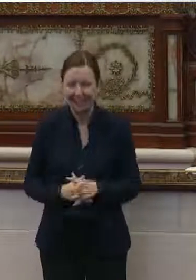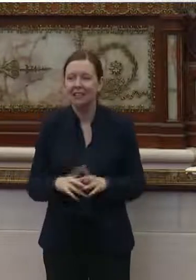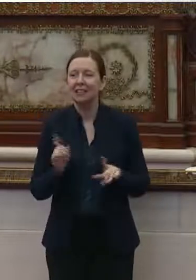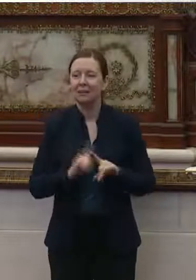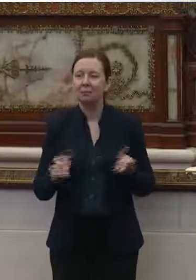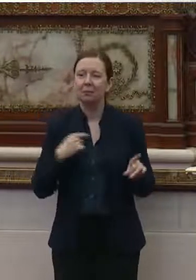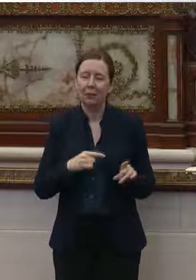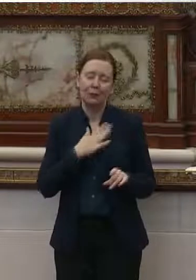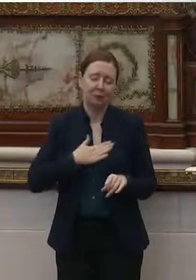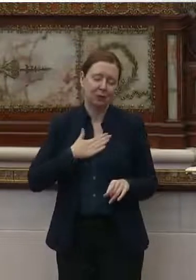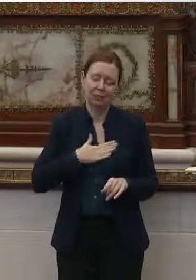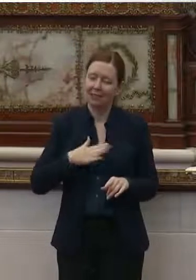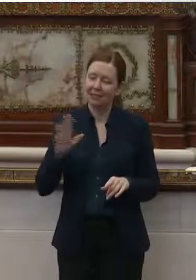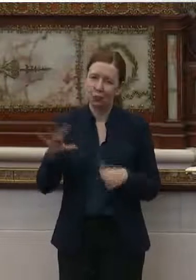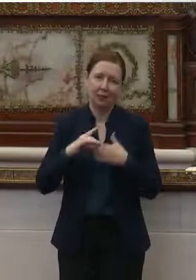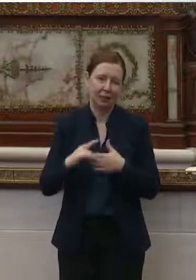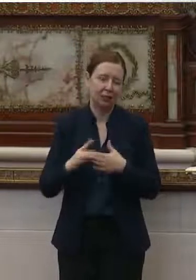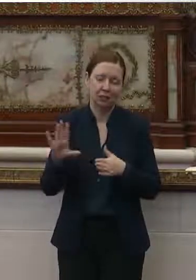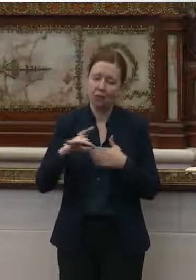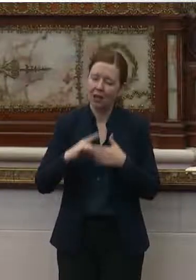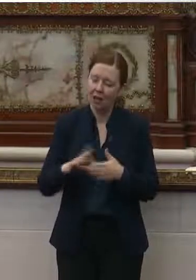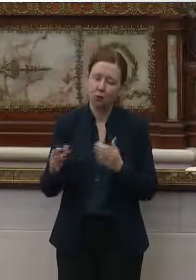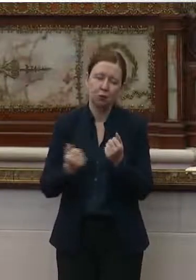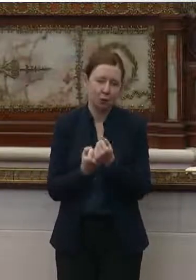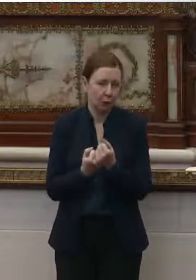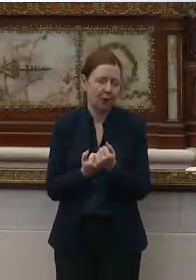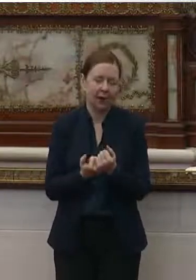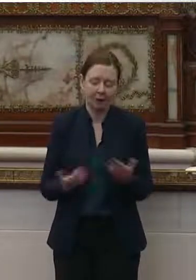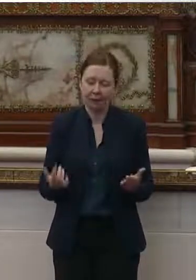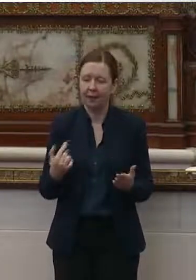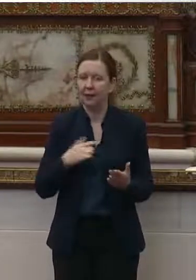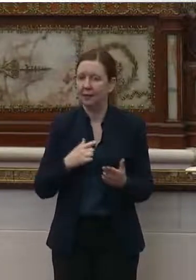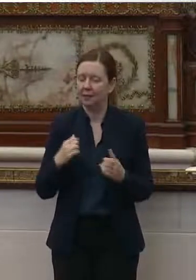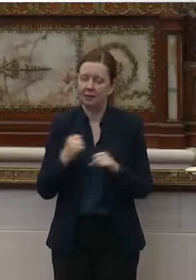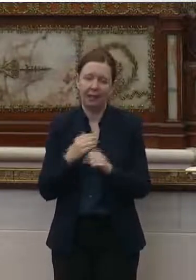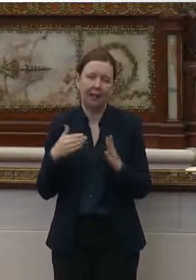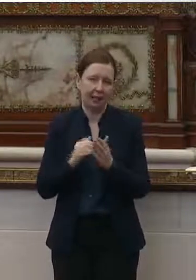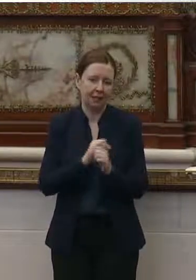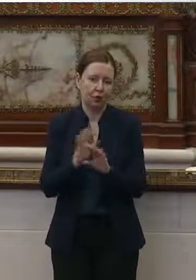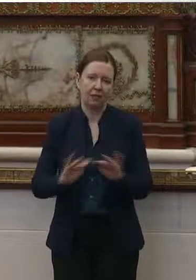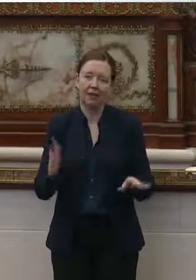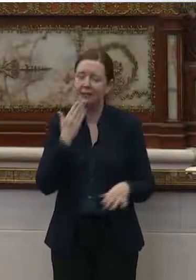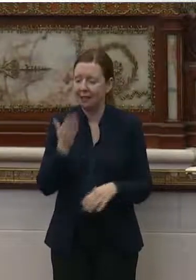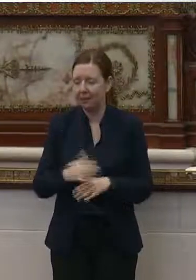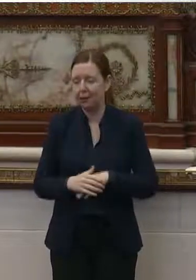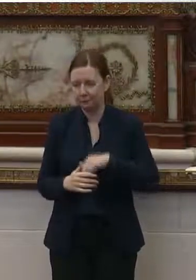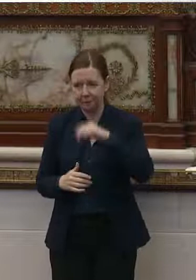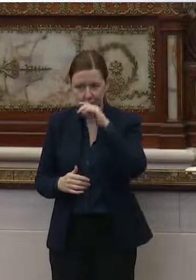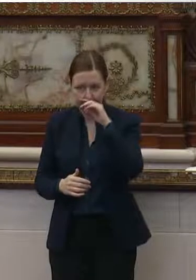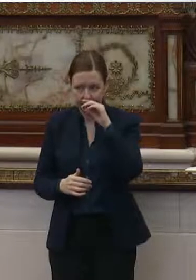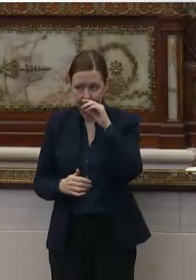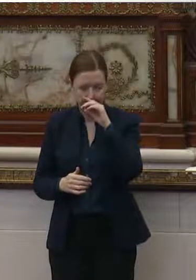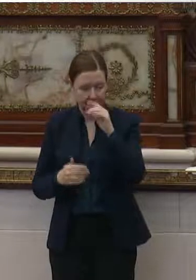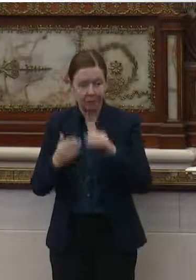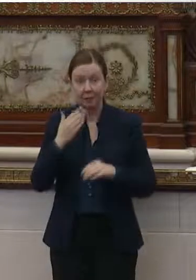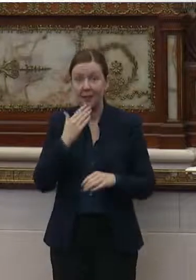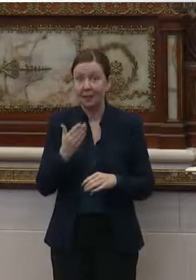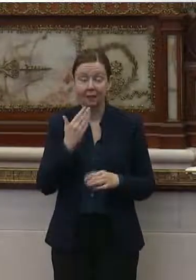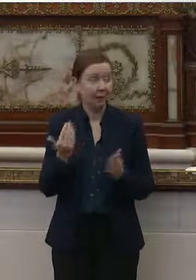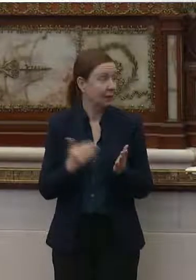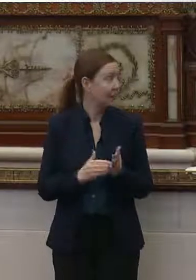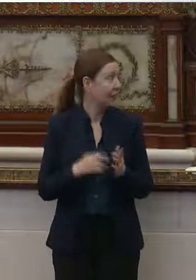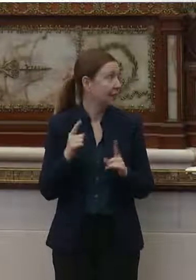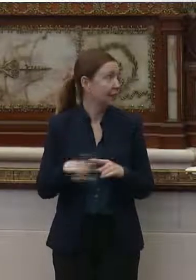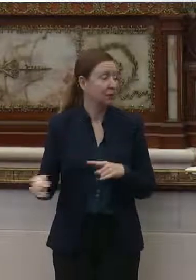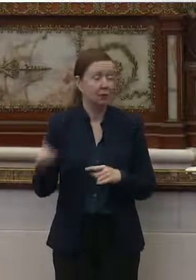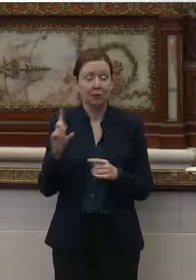Um, but we do appreciate again, your leadership, your guidance, your support in, uh, fighting this coronavirus plague. Thank you, madam chair. Thank you. And thank you again